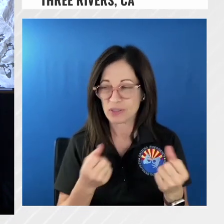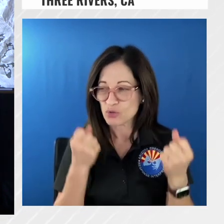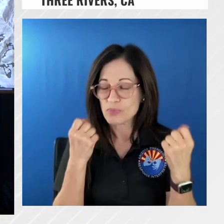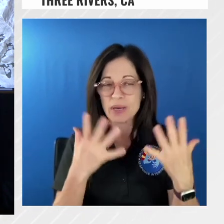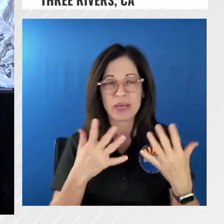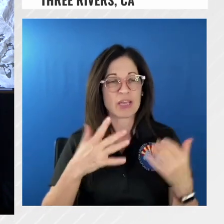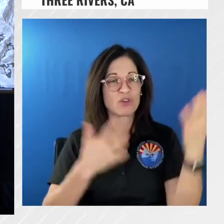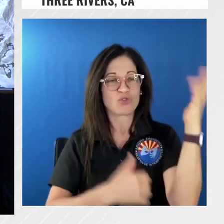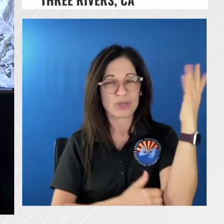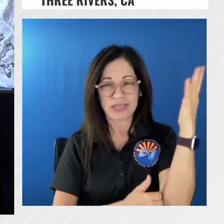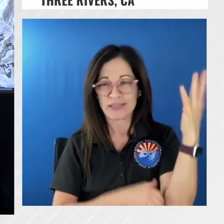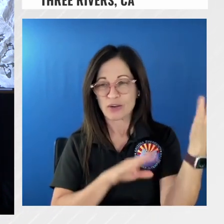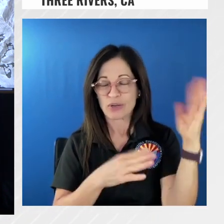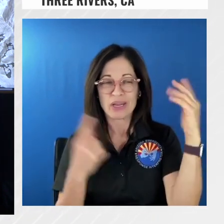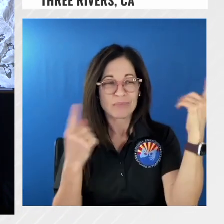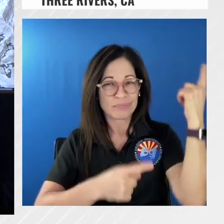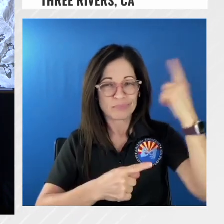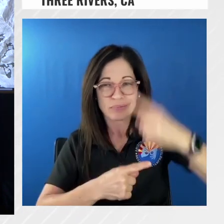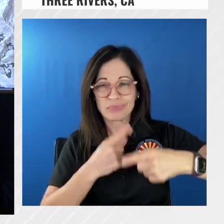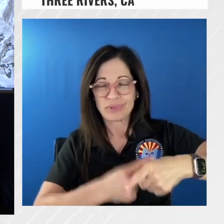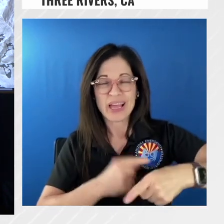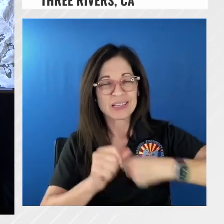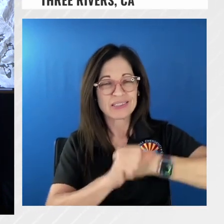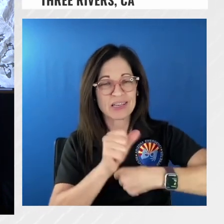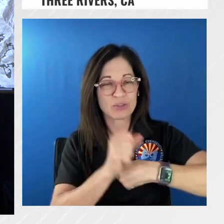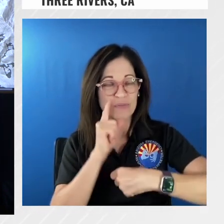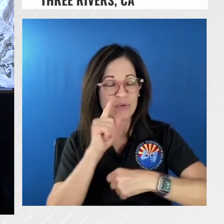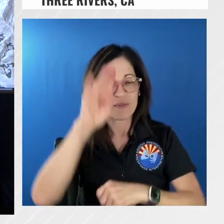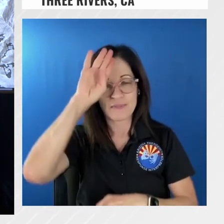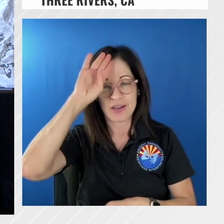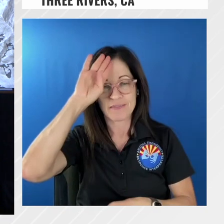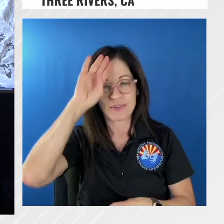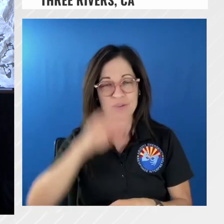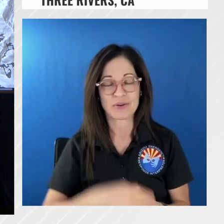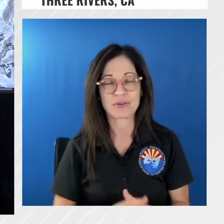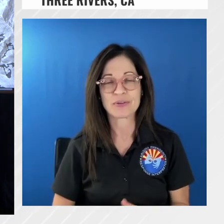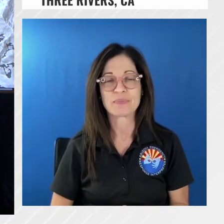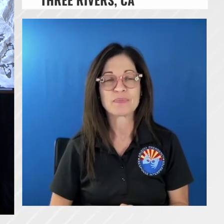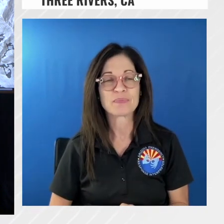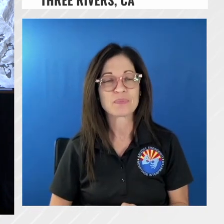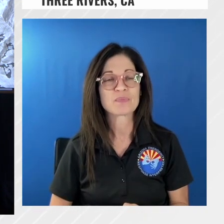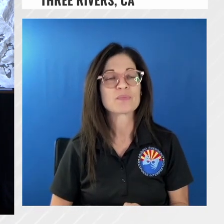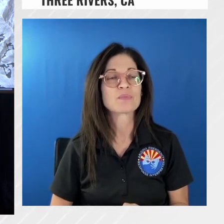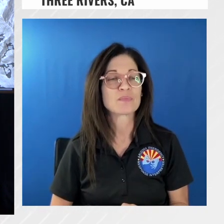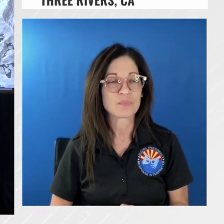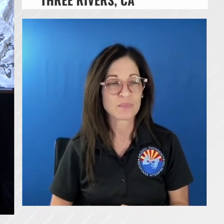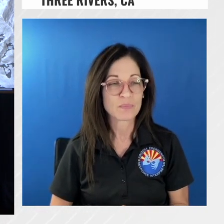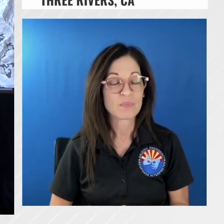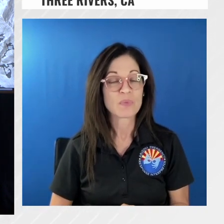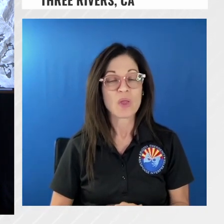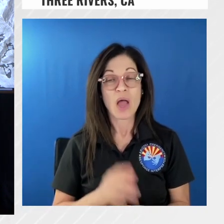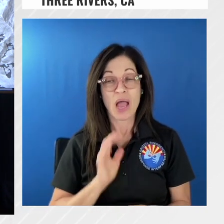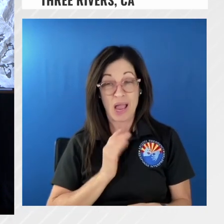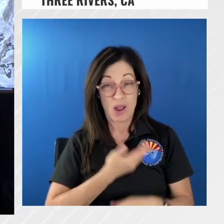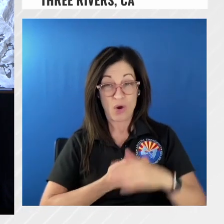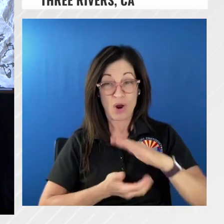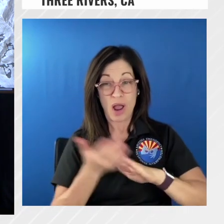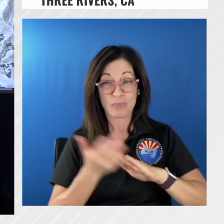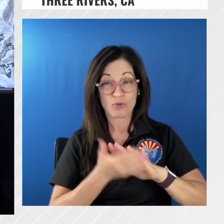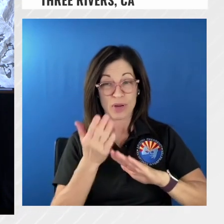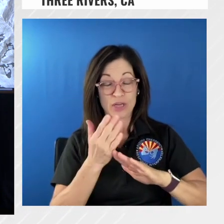out there that are hazards to the firefighters we prioritize the operation based on firefighter safety